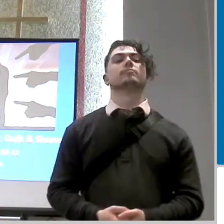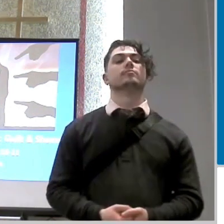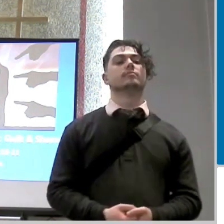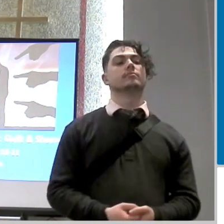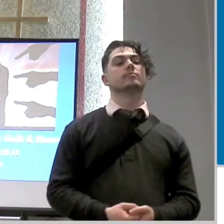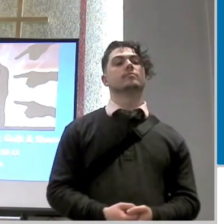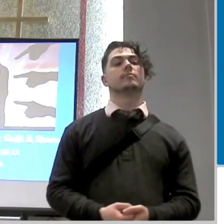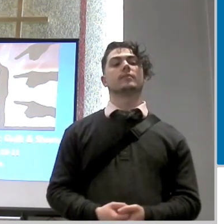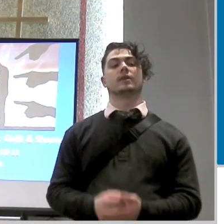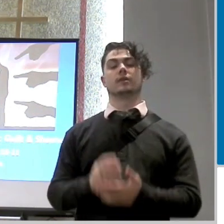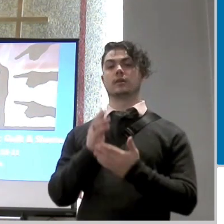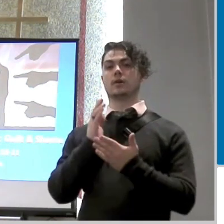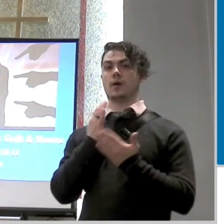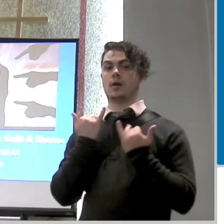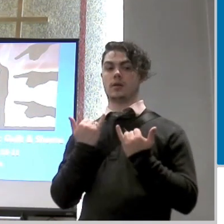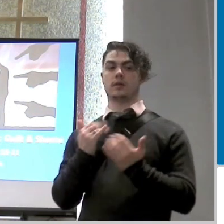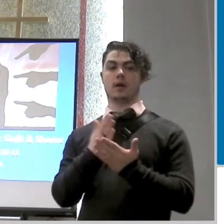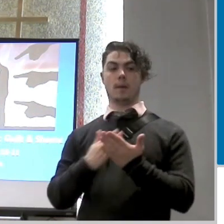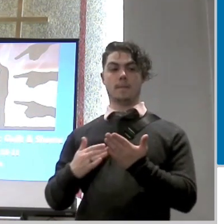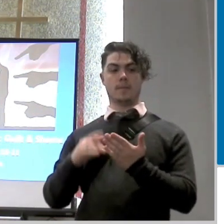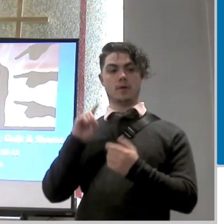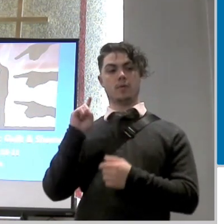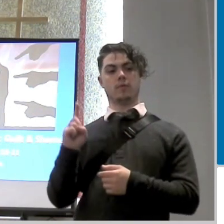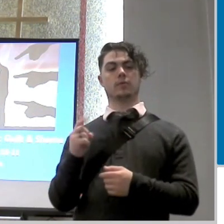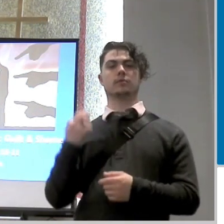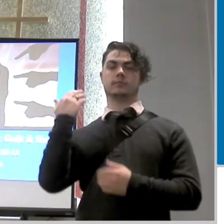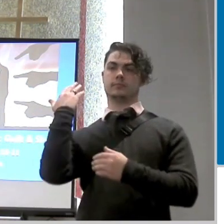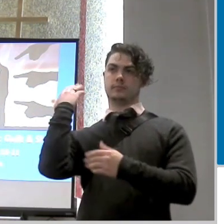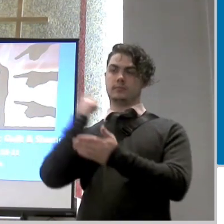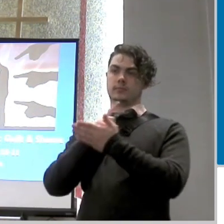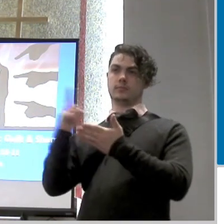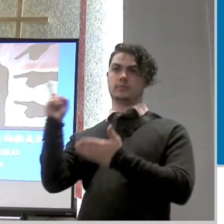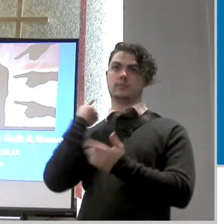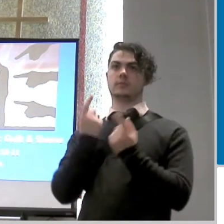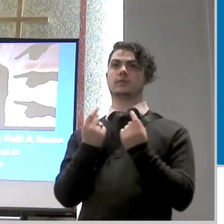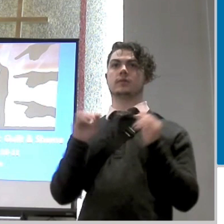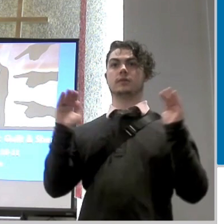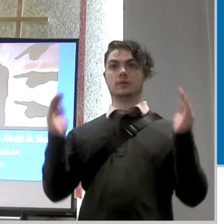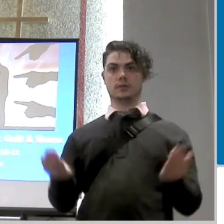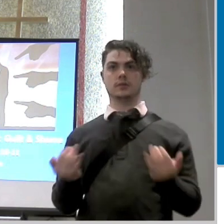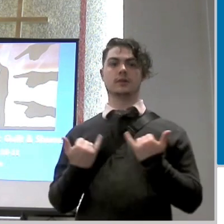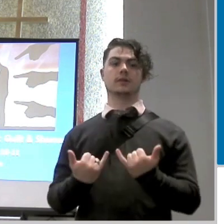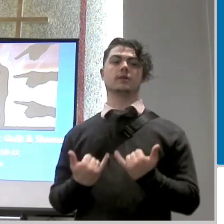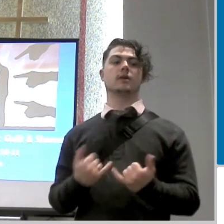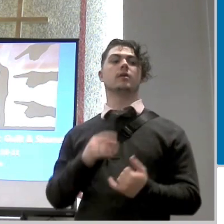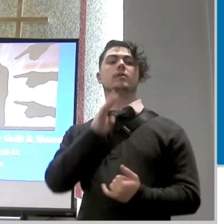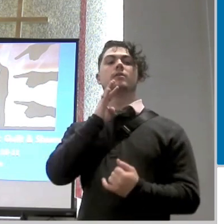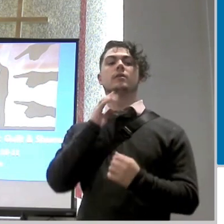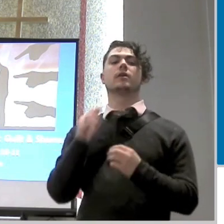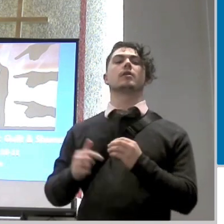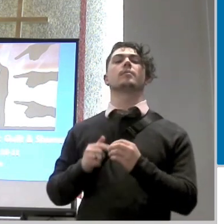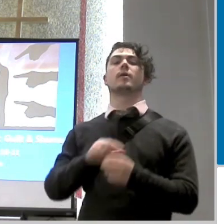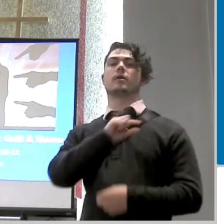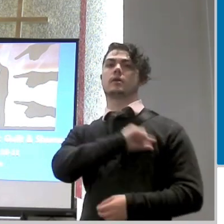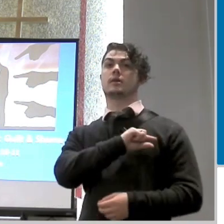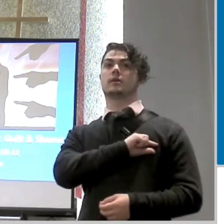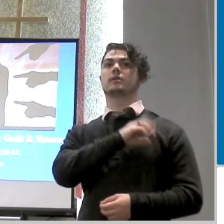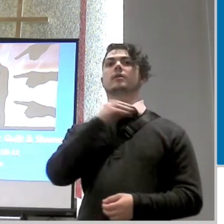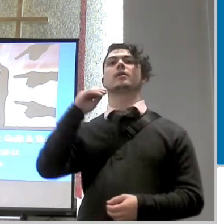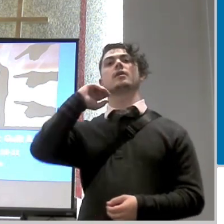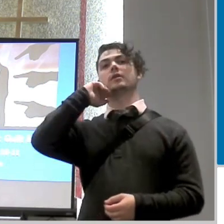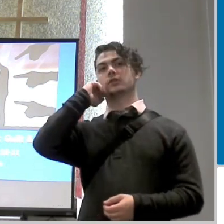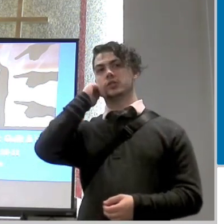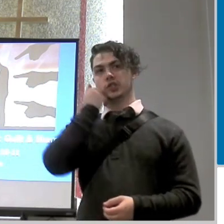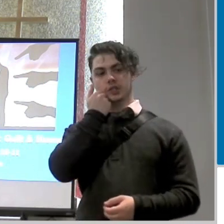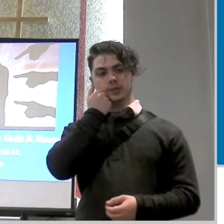of enemies of the mind pedro did the introduction last week we're going to be talking about guilt and shame right